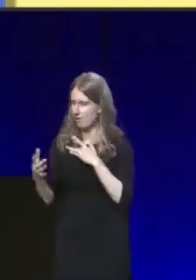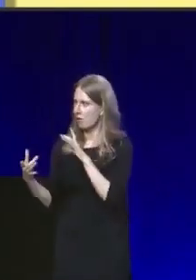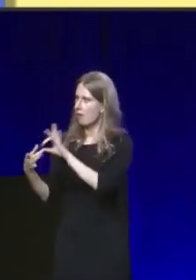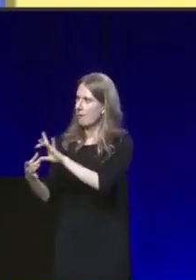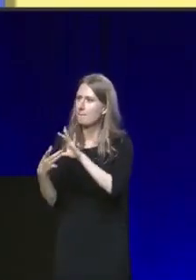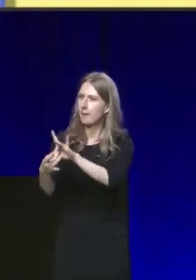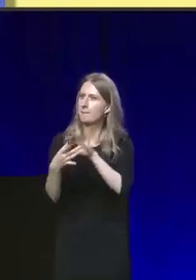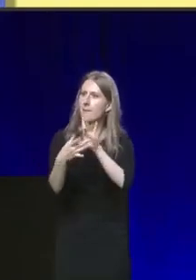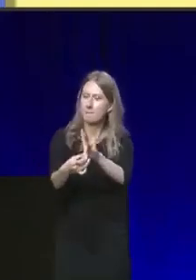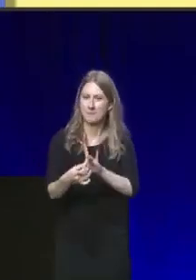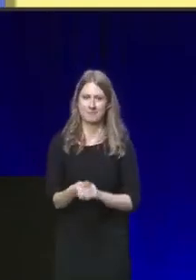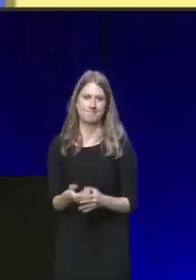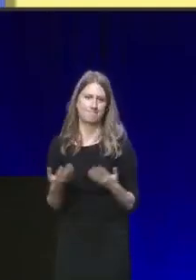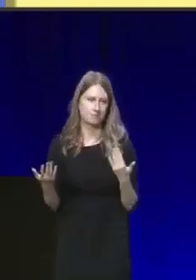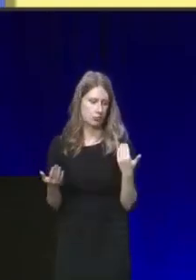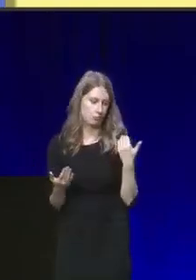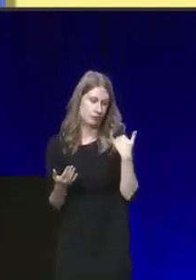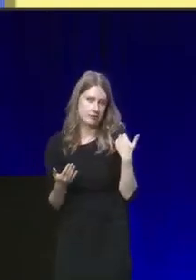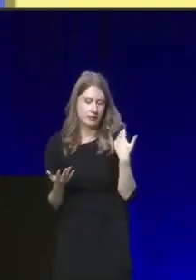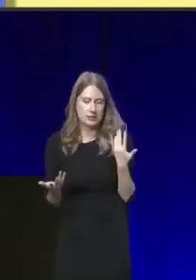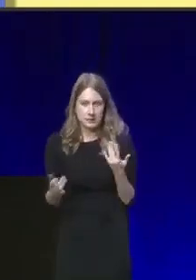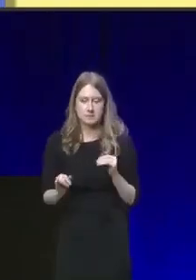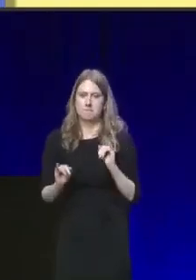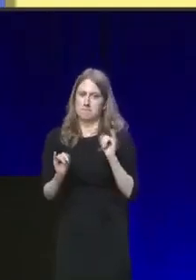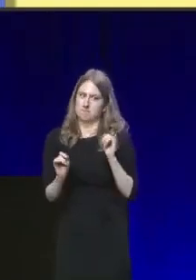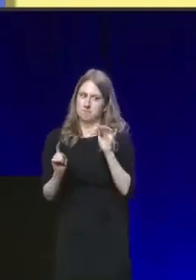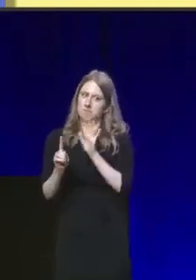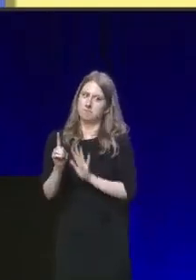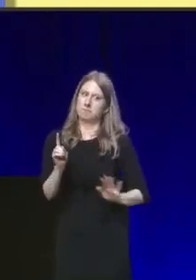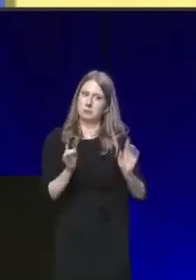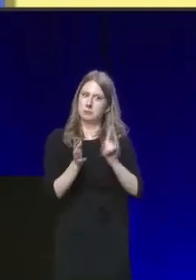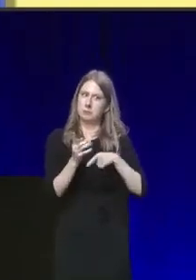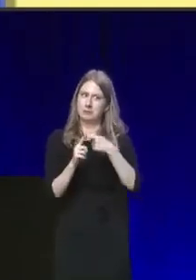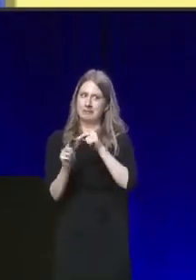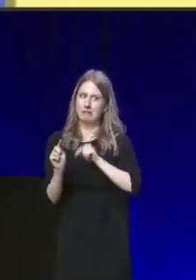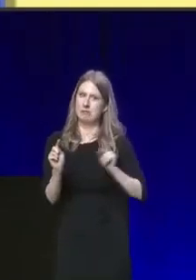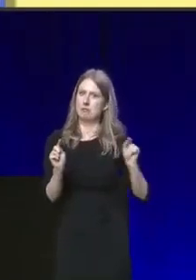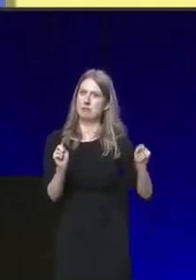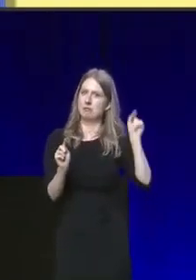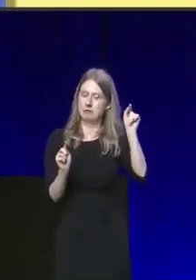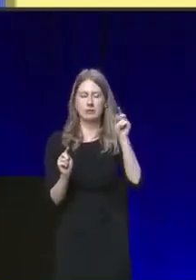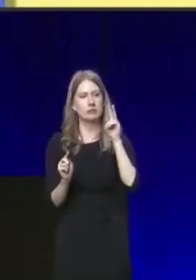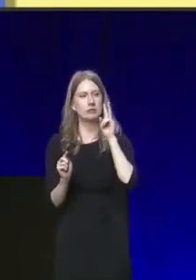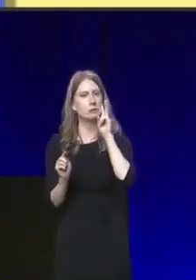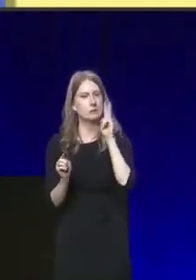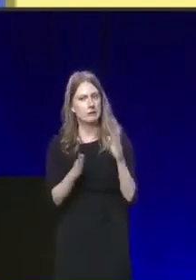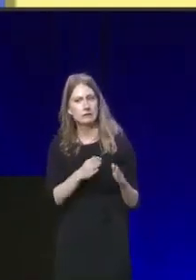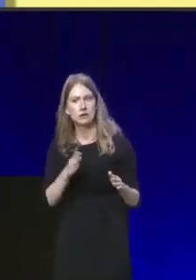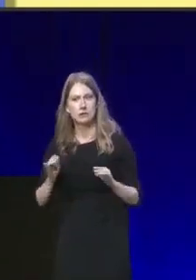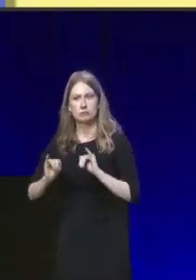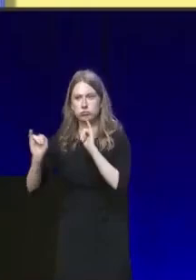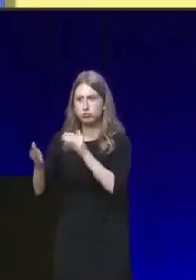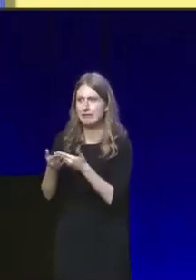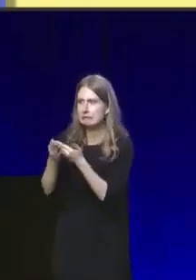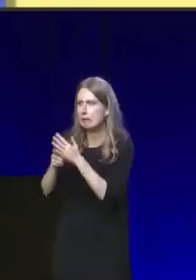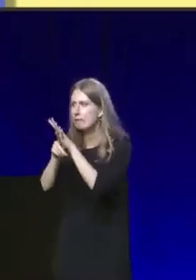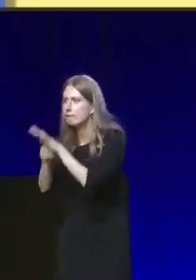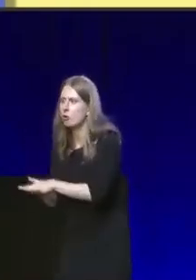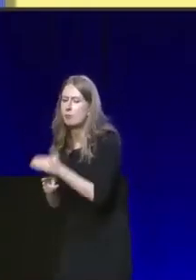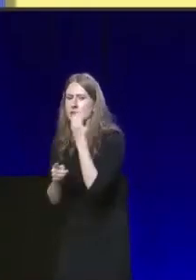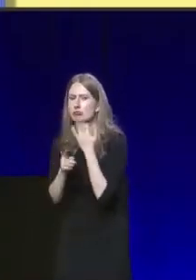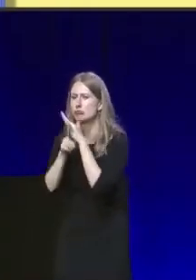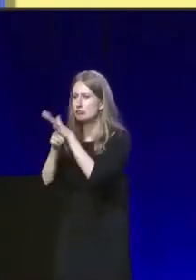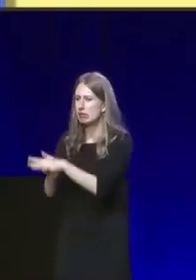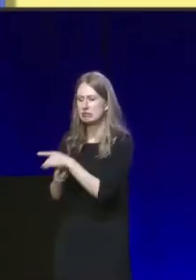Recently, sadly, in other parts of the United Kingdom, we saw far-right, Islamophobic and racist